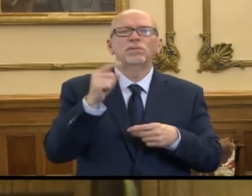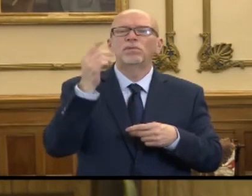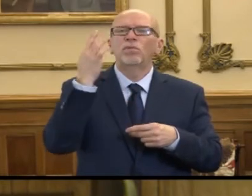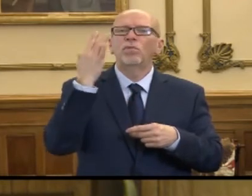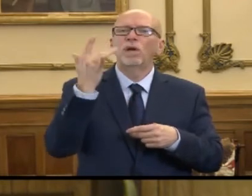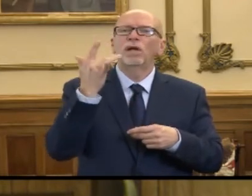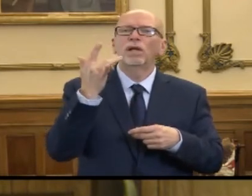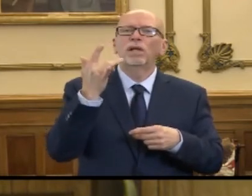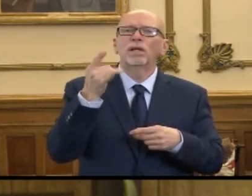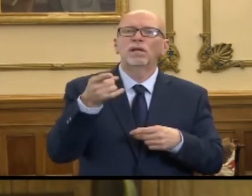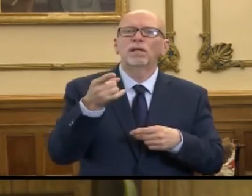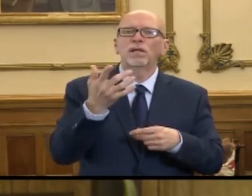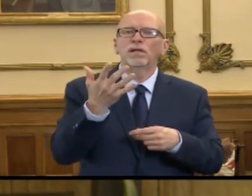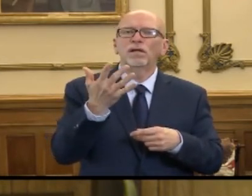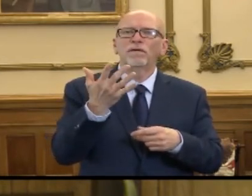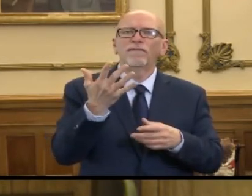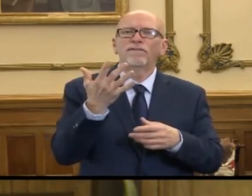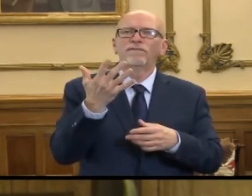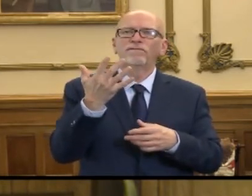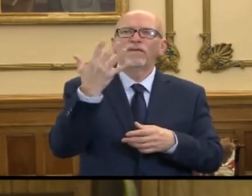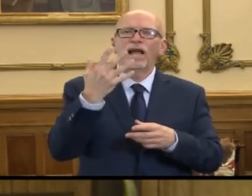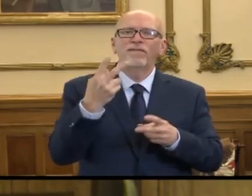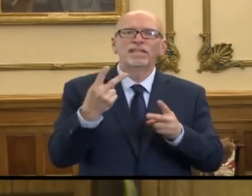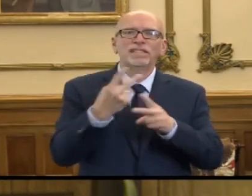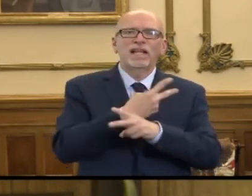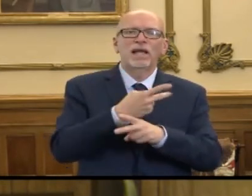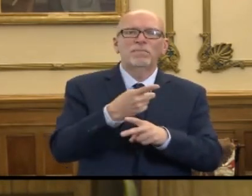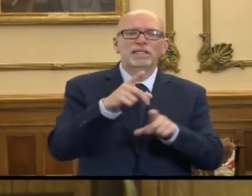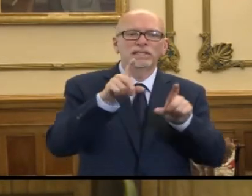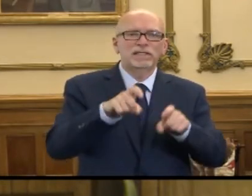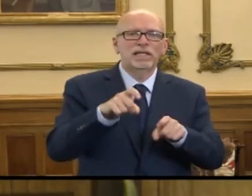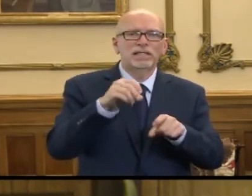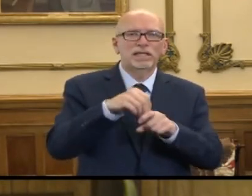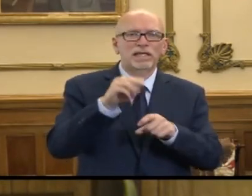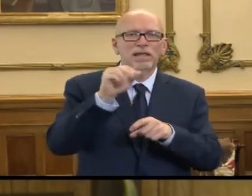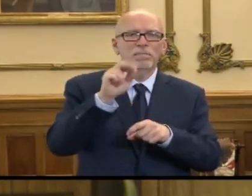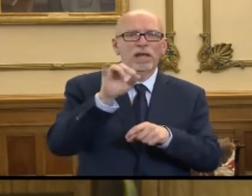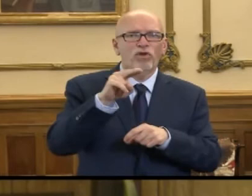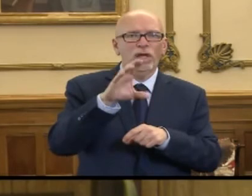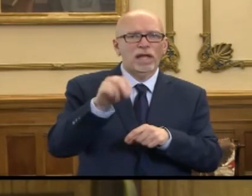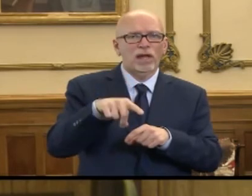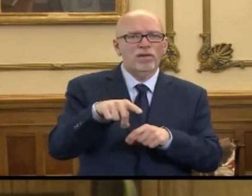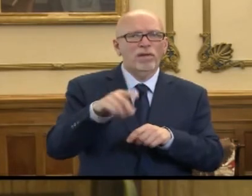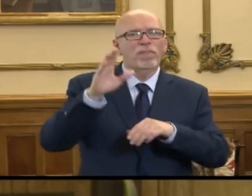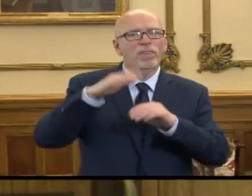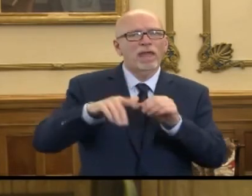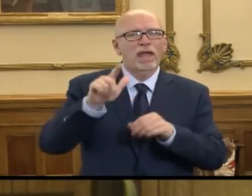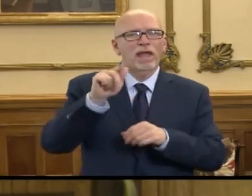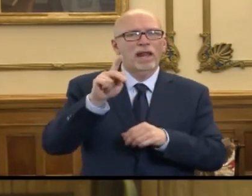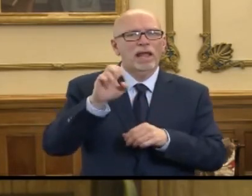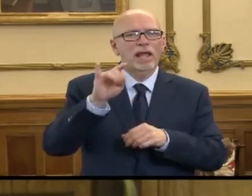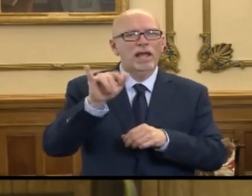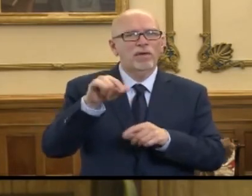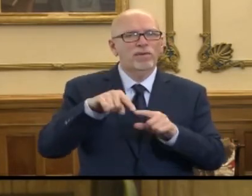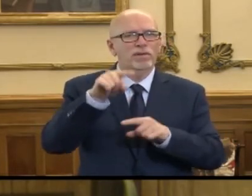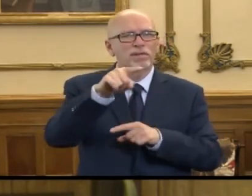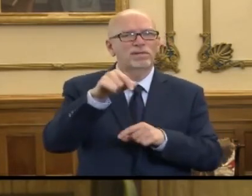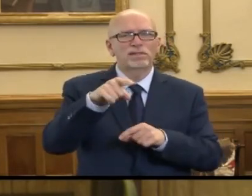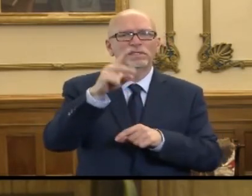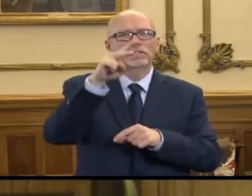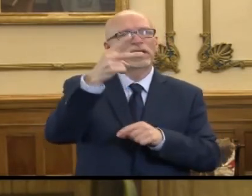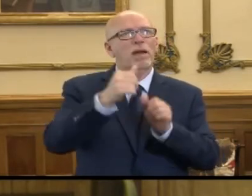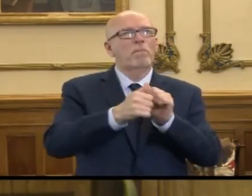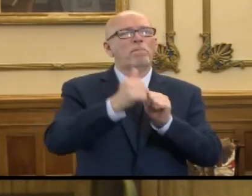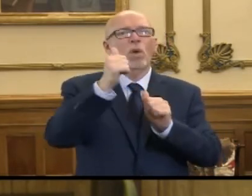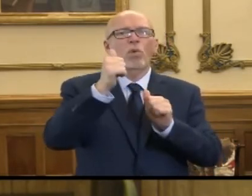has there been five times the testing for COVID-19 in Marion County than Lake County? This is the second most populous